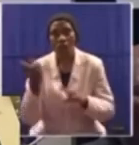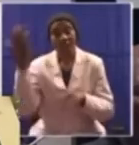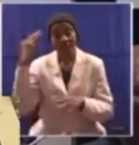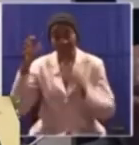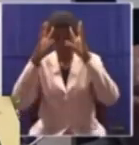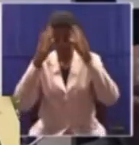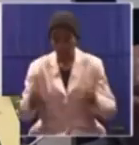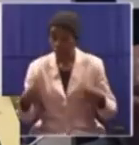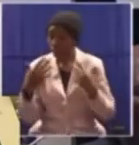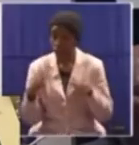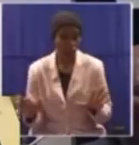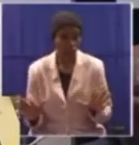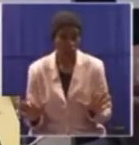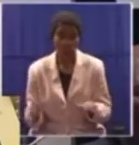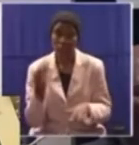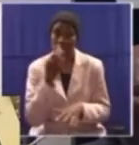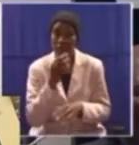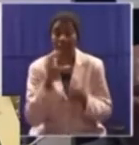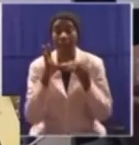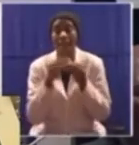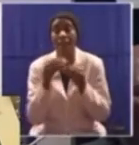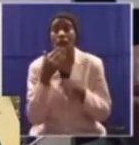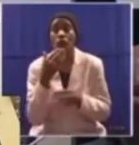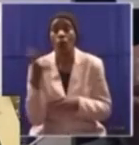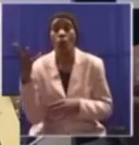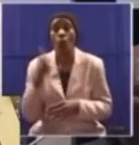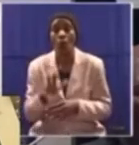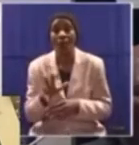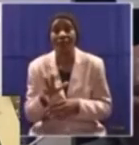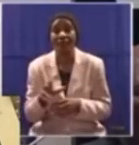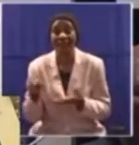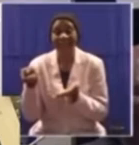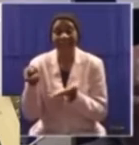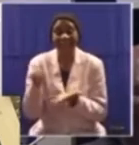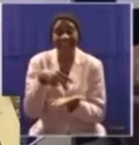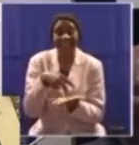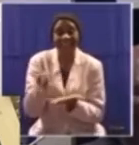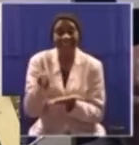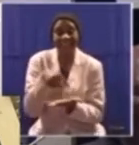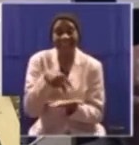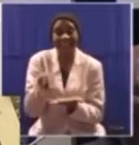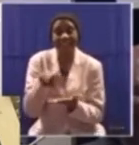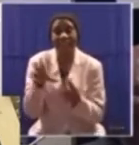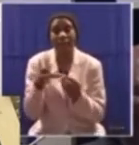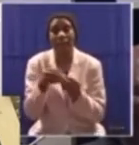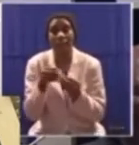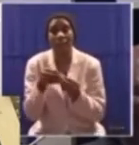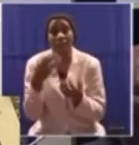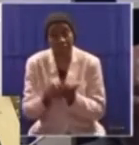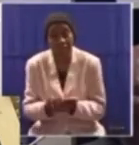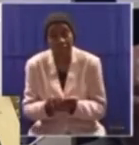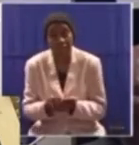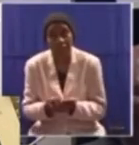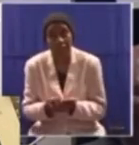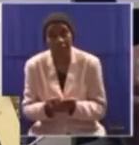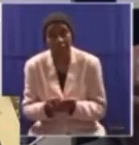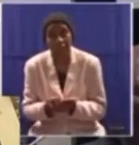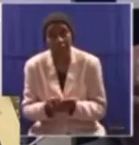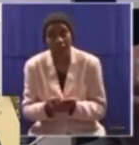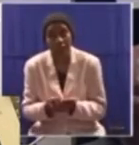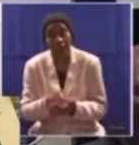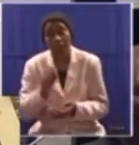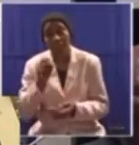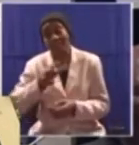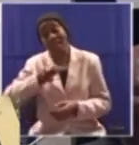yesterday that members who want to be called dancing members can do so, but no